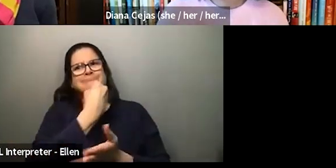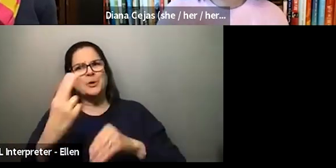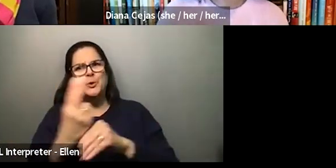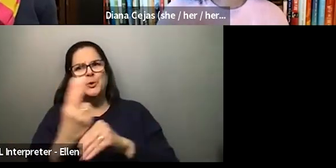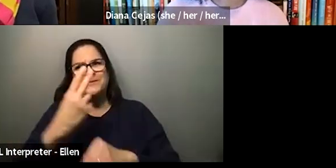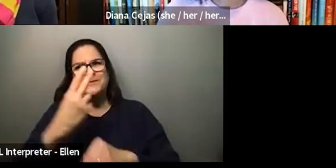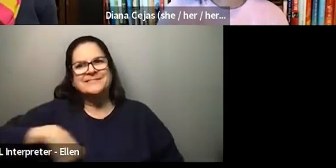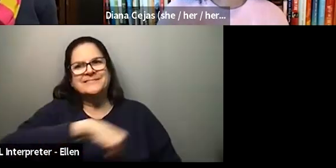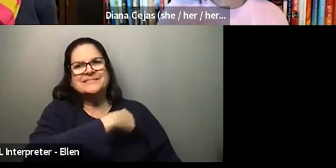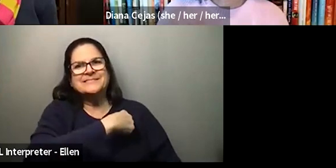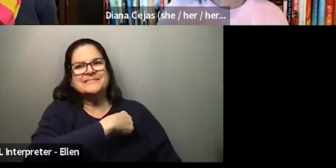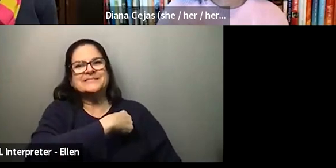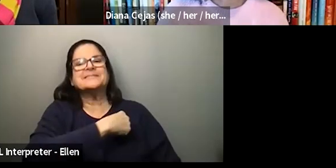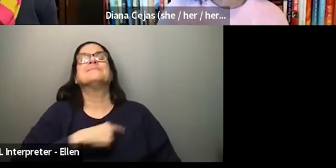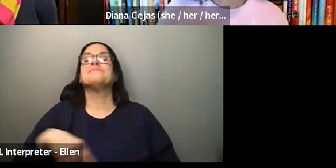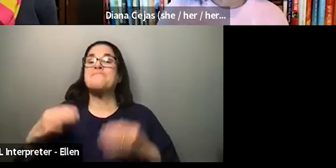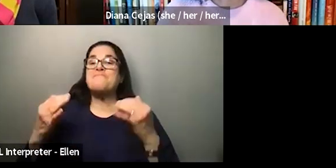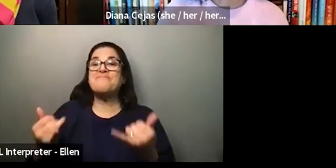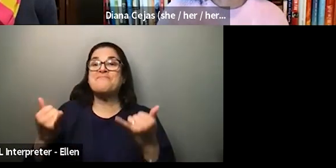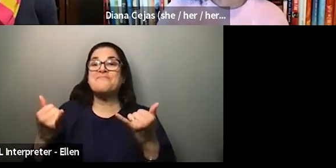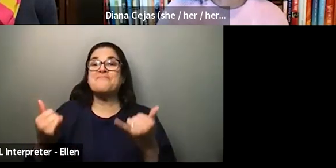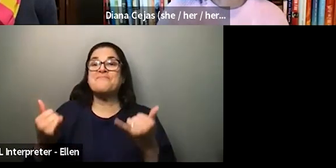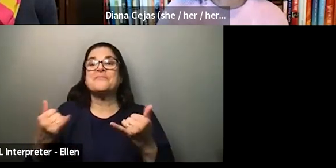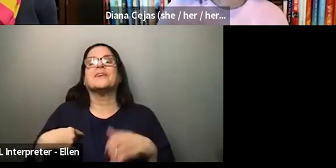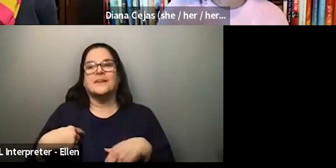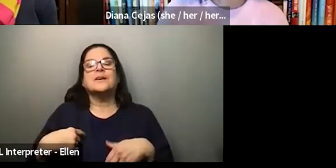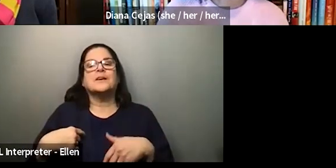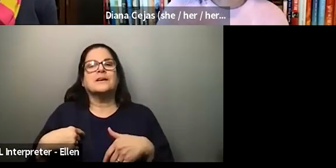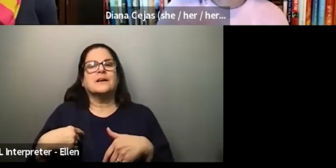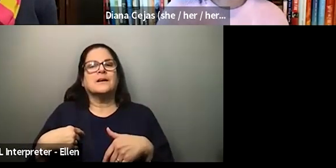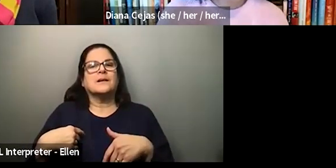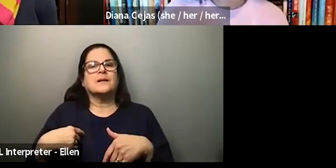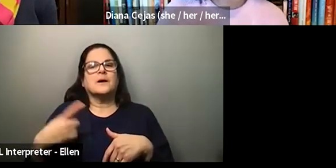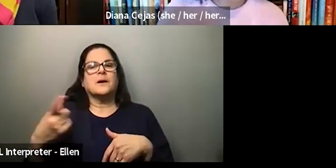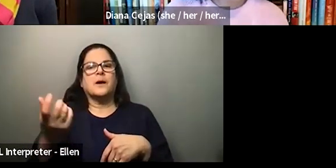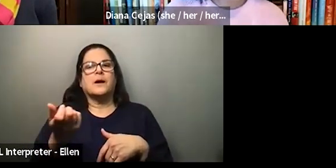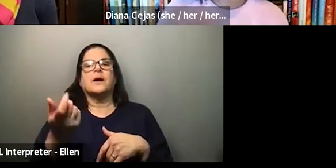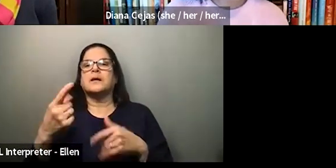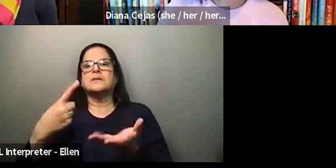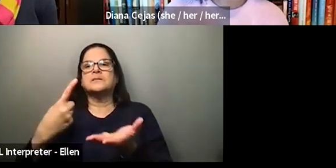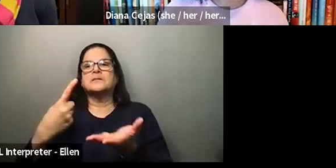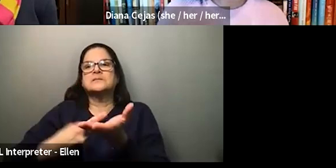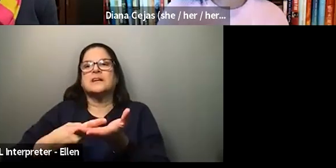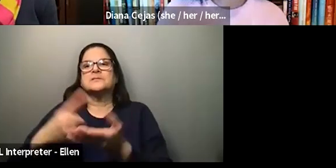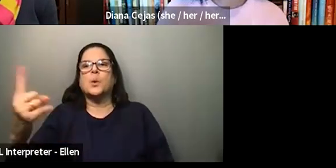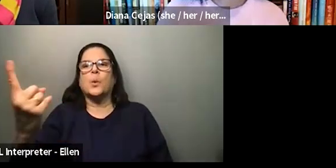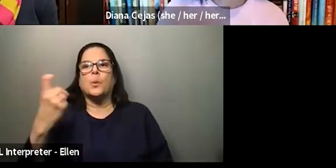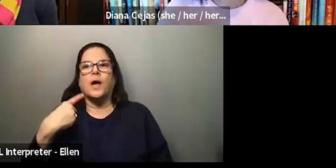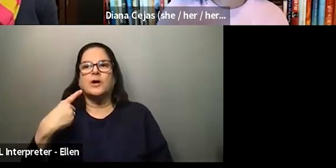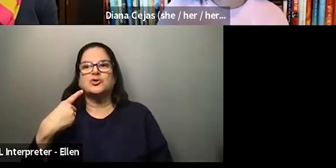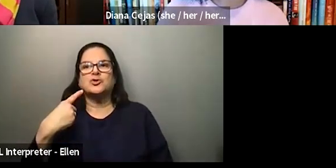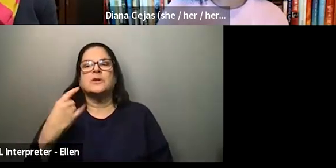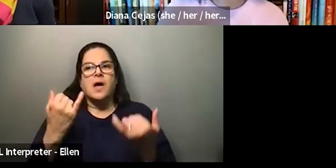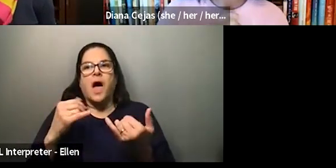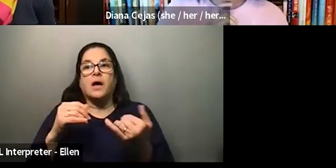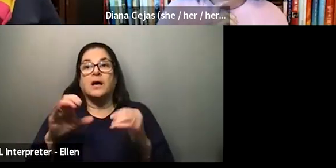So with that, I'd like to move into a few questions. So one of the questions that I'm reading in